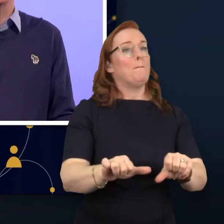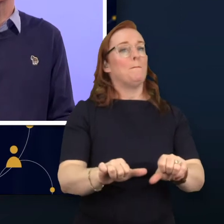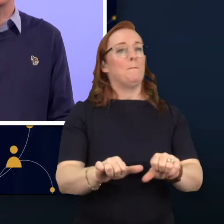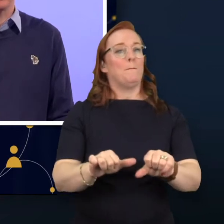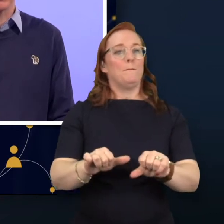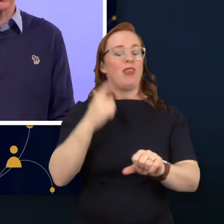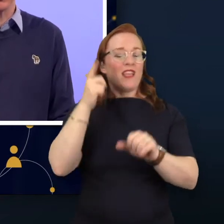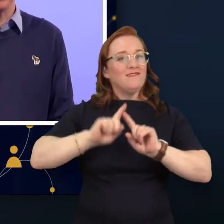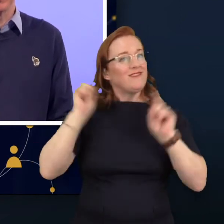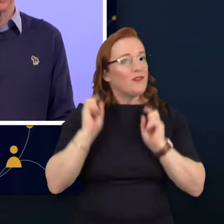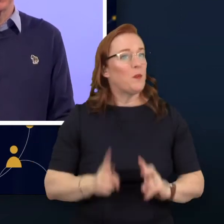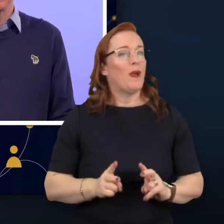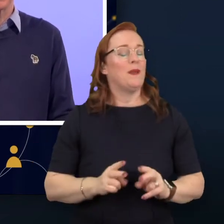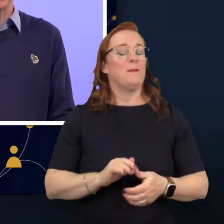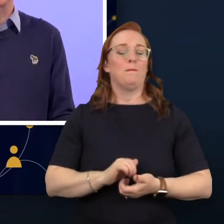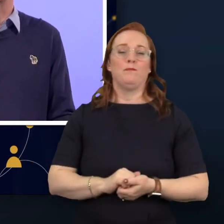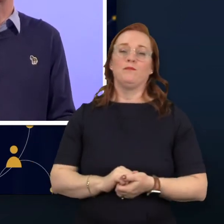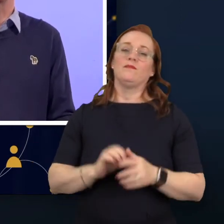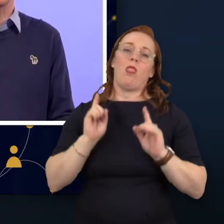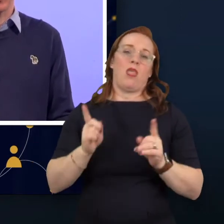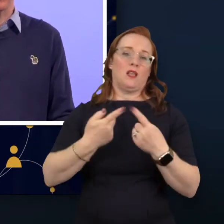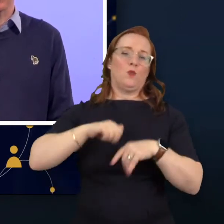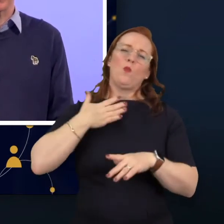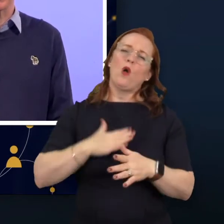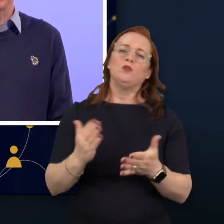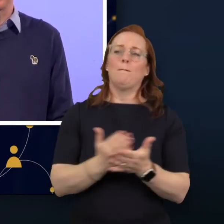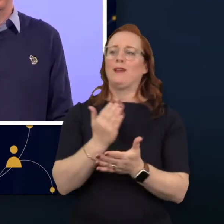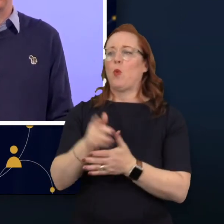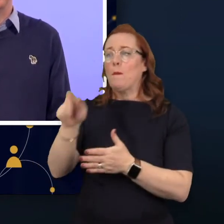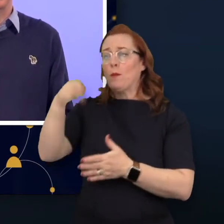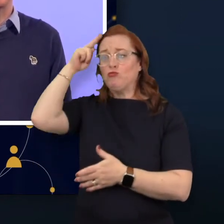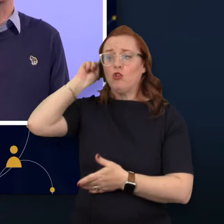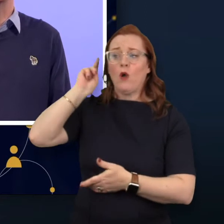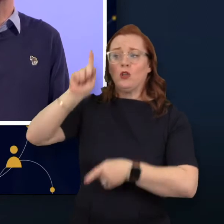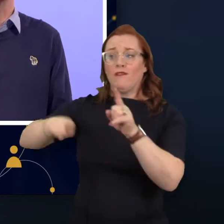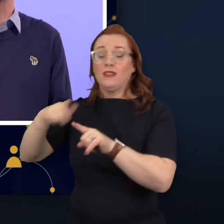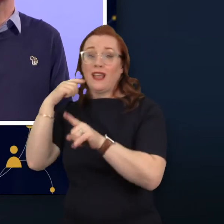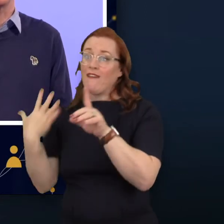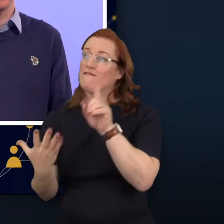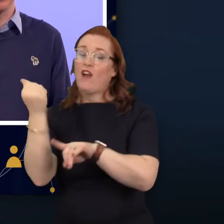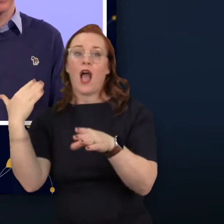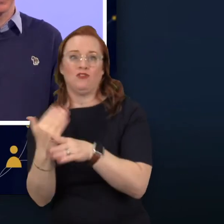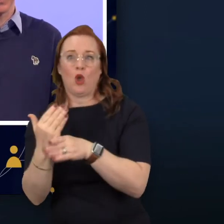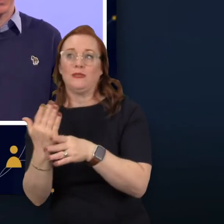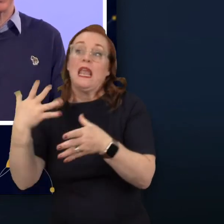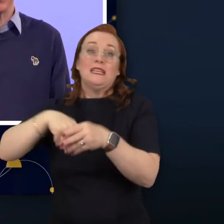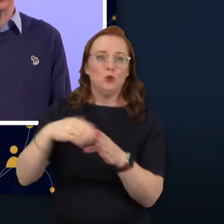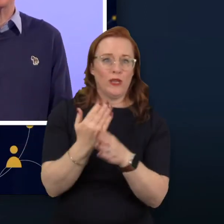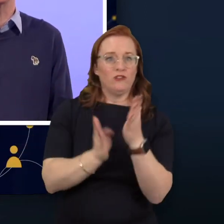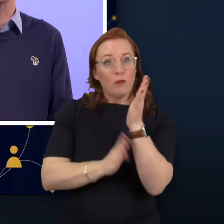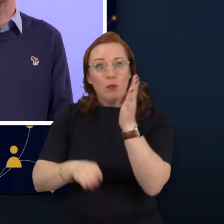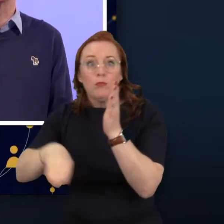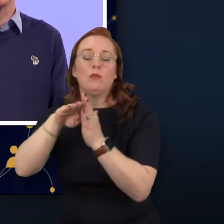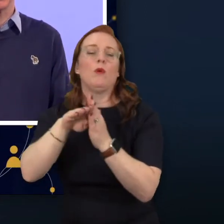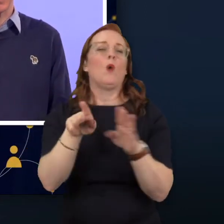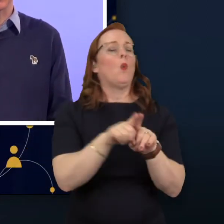Hence, we want to facilitate employment pathways for neurodiverse people into the industry and enable